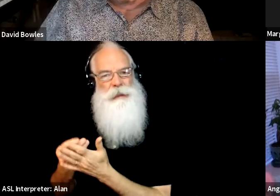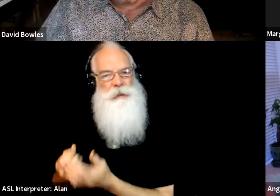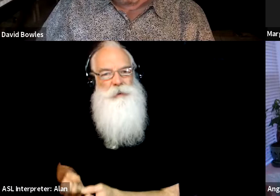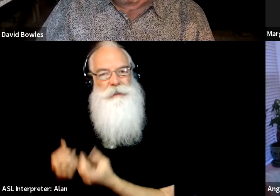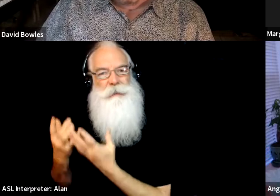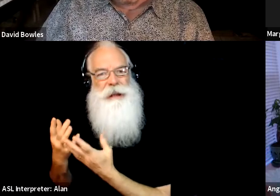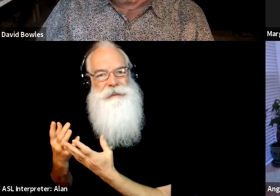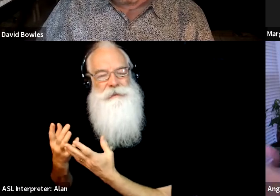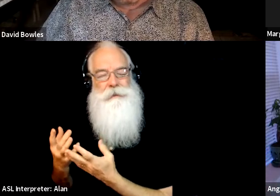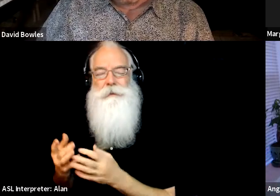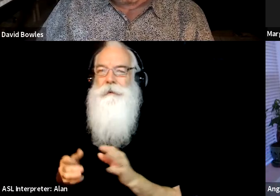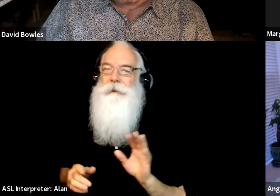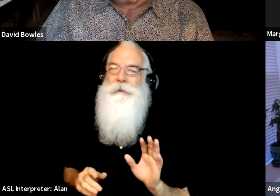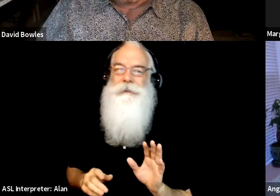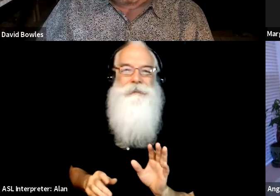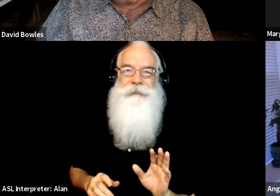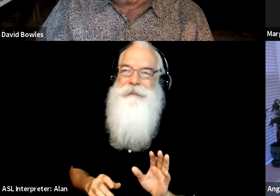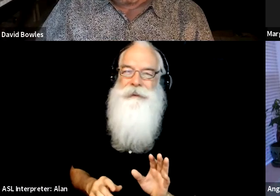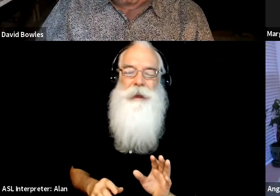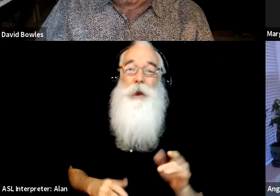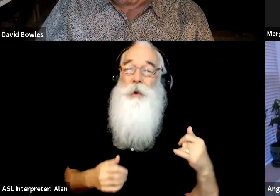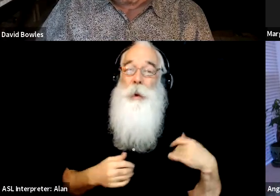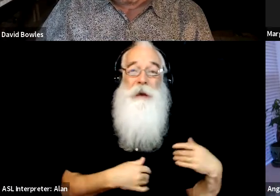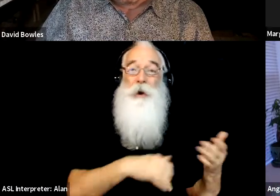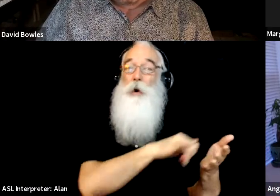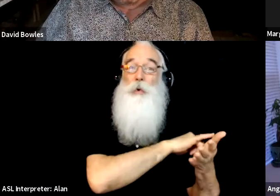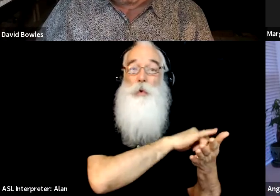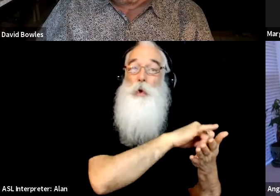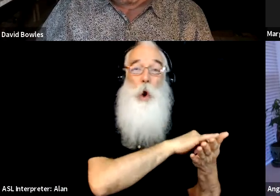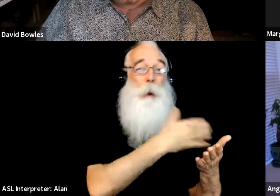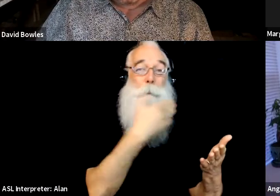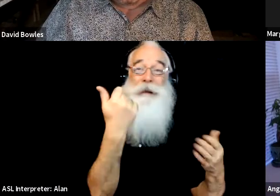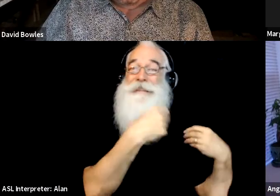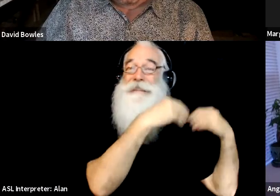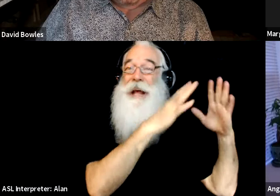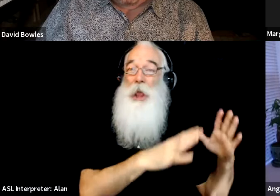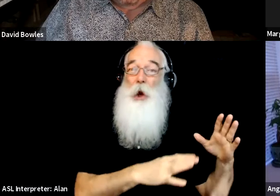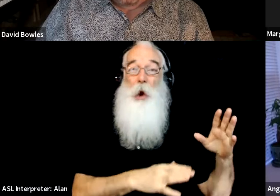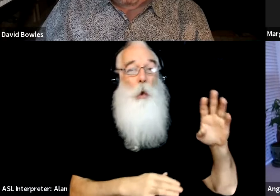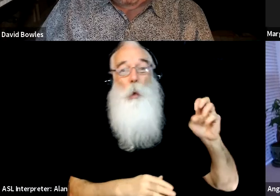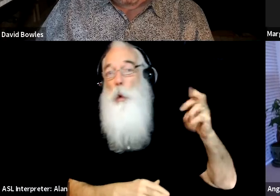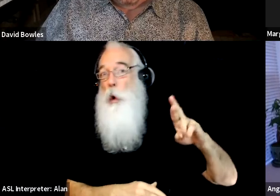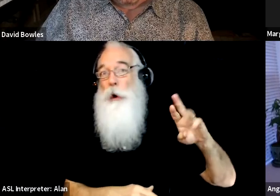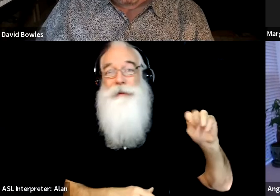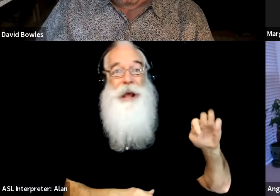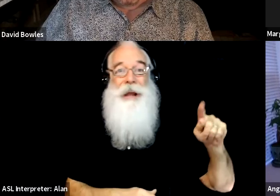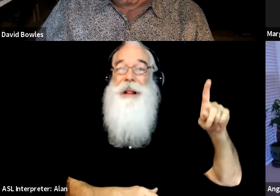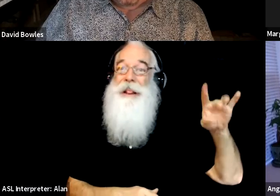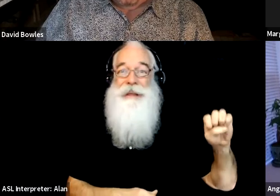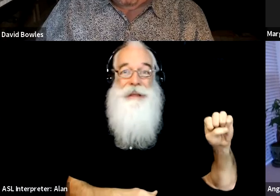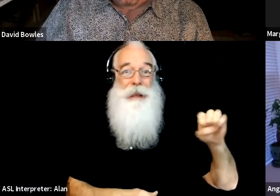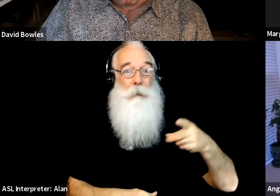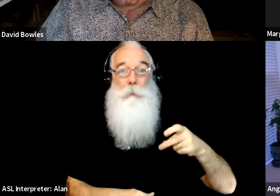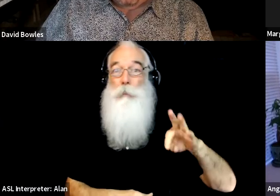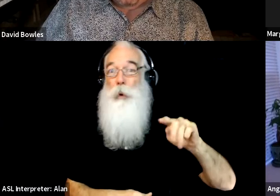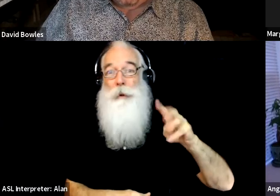bestseller, your Natalie Portman books and put it towards a diverse author. Um, it was just make it